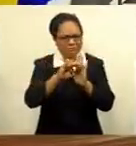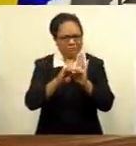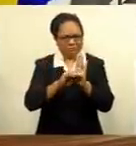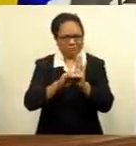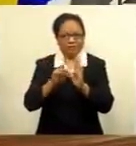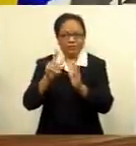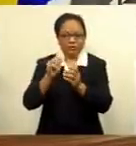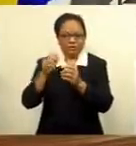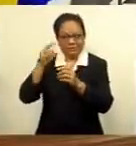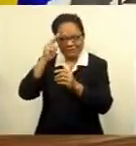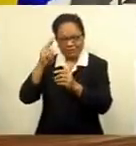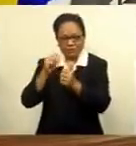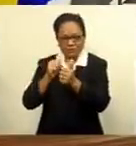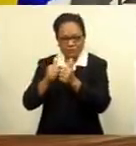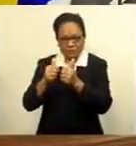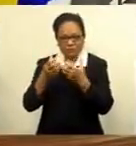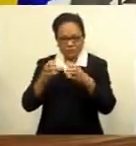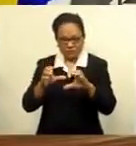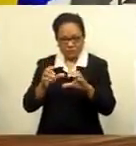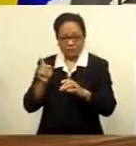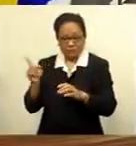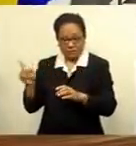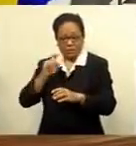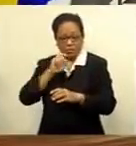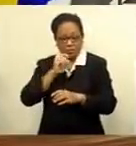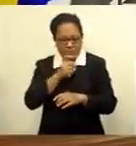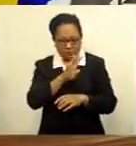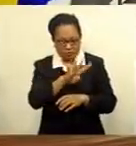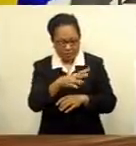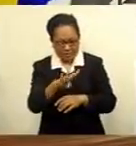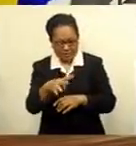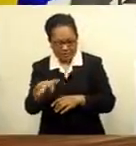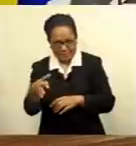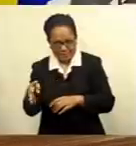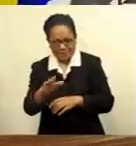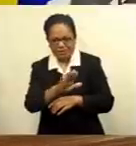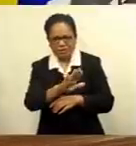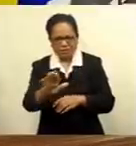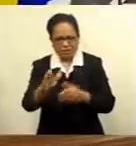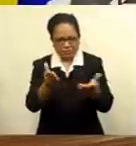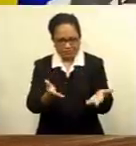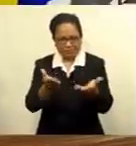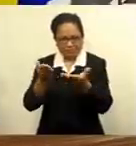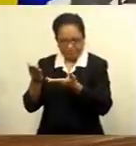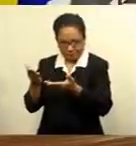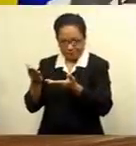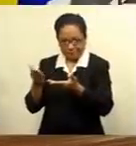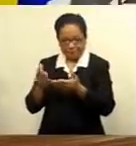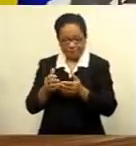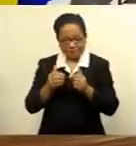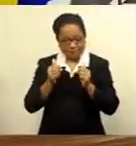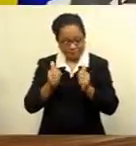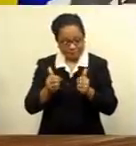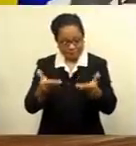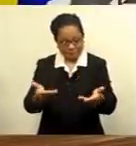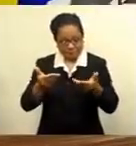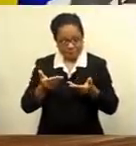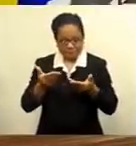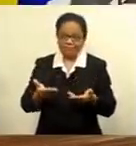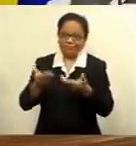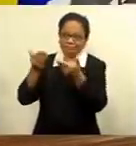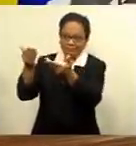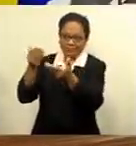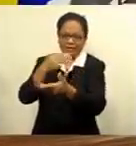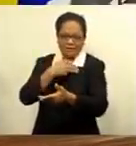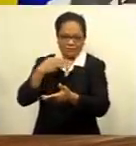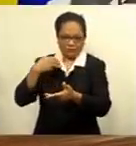commission hopes to receive and begin vetting the first set of submissions by next week before putting it forward to the relevant ministries for final approval.